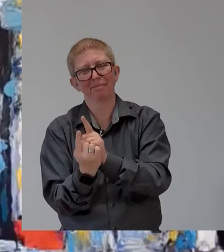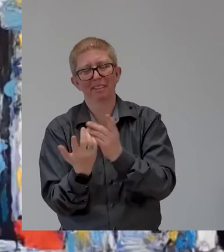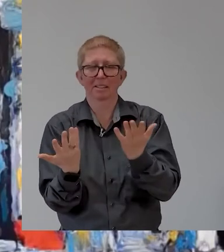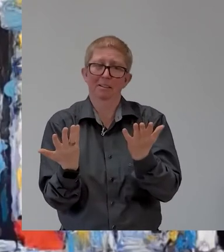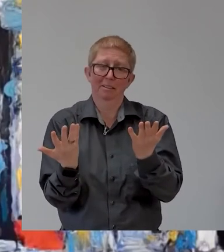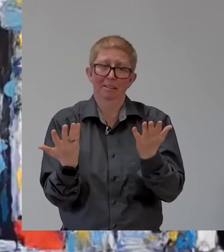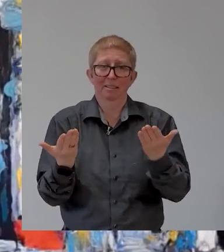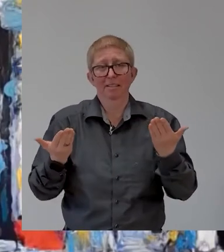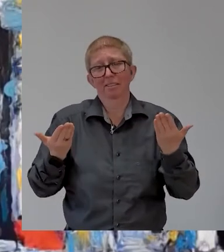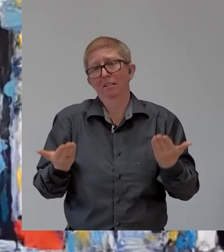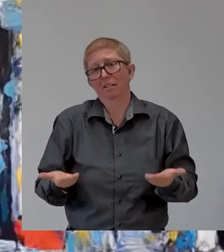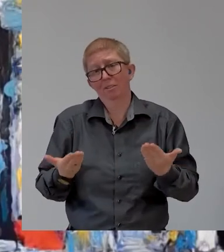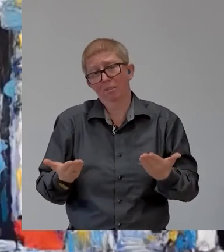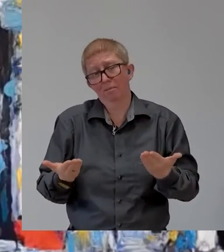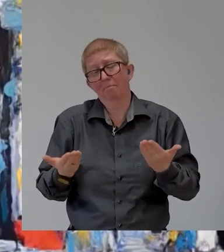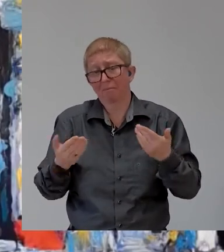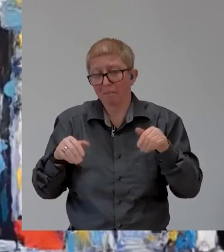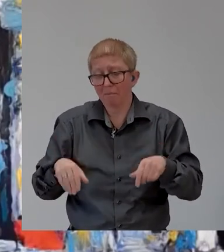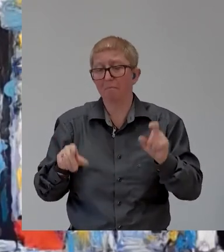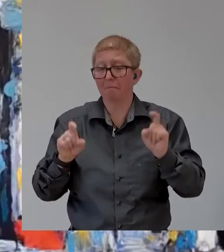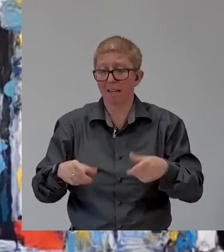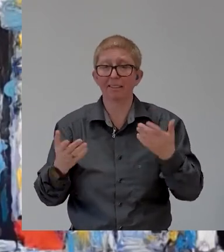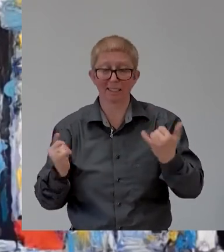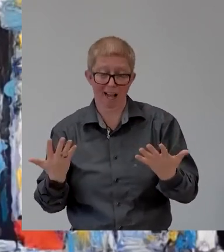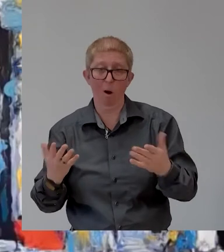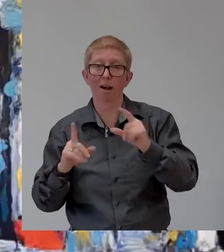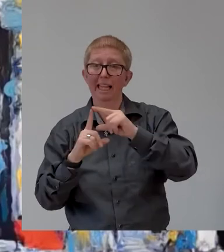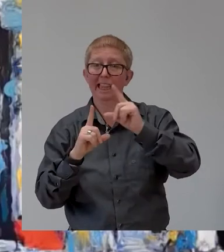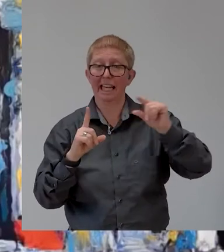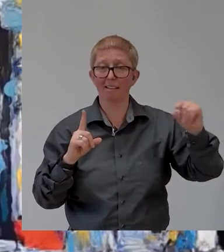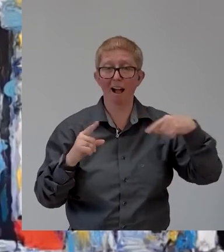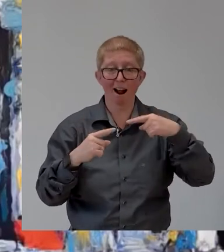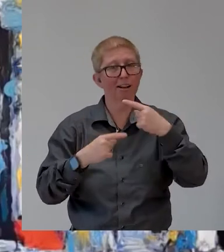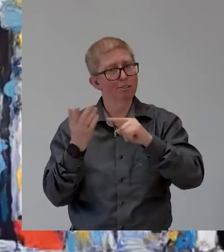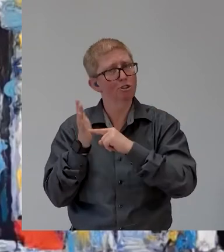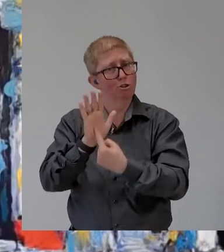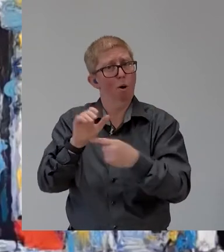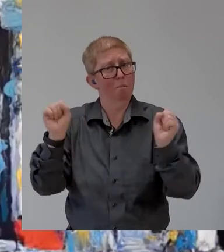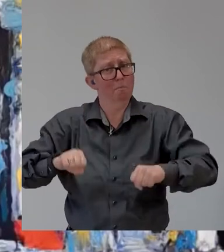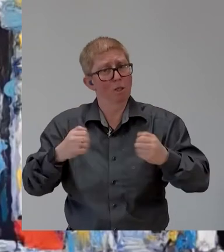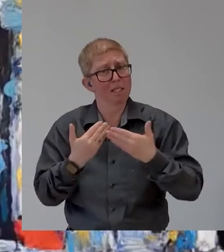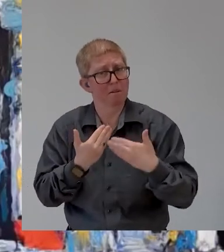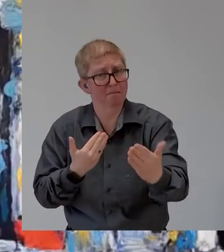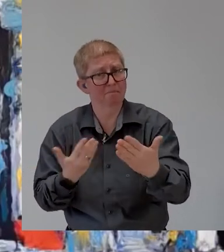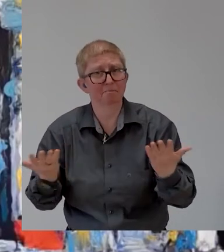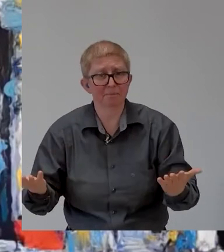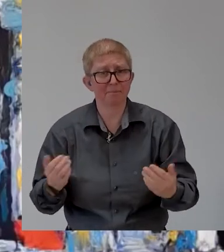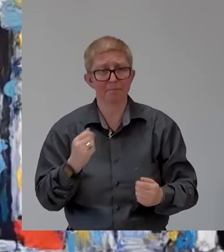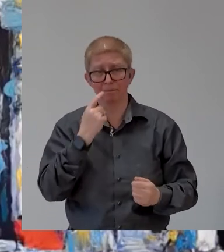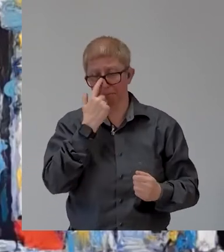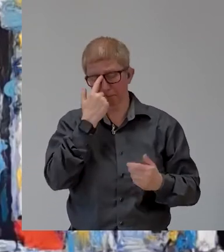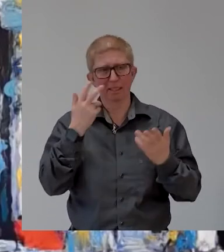digitally now for those of you who don't know us i will introduce ourselves shortly access israel is the leading